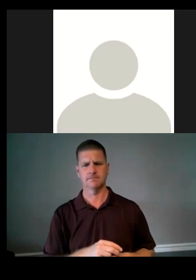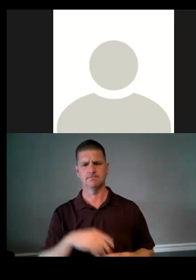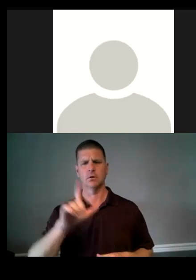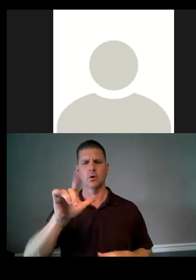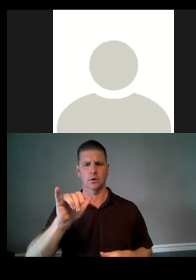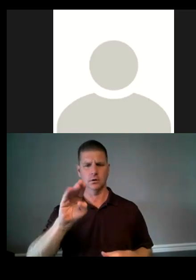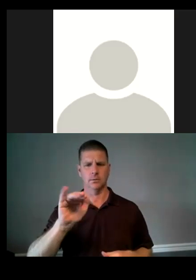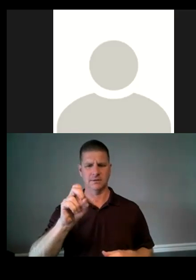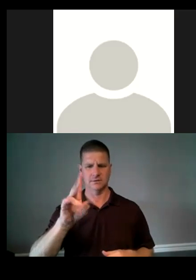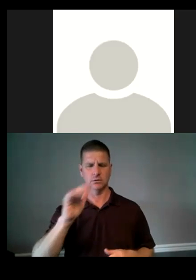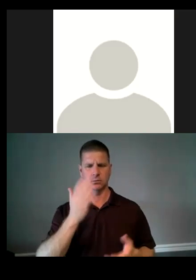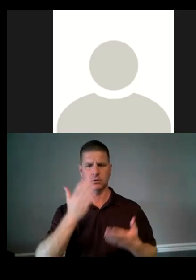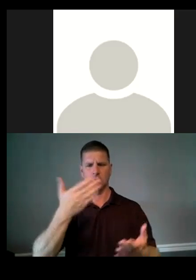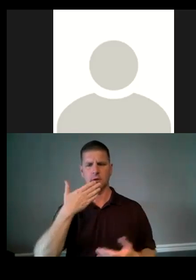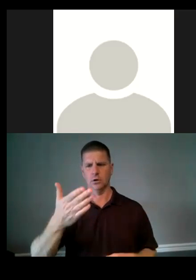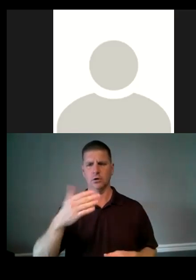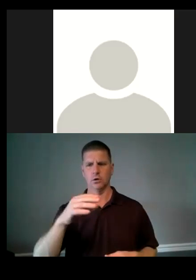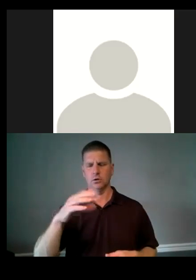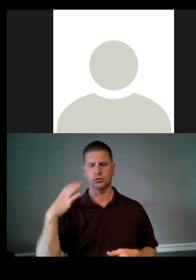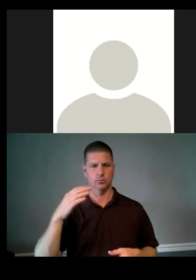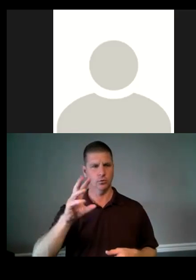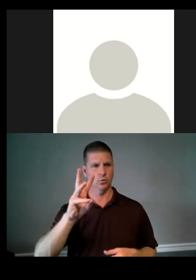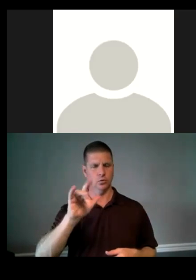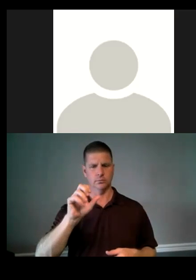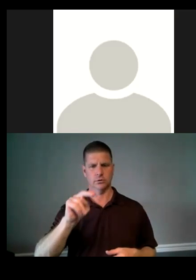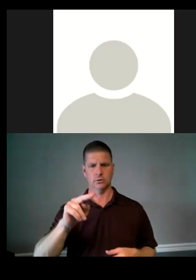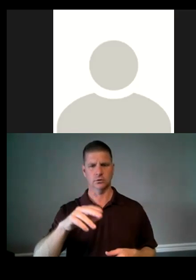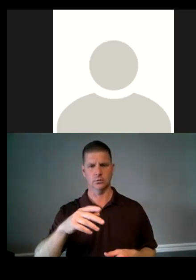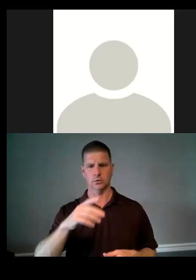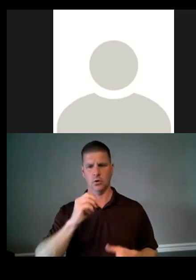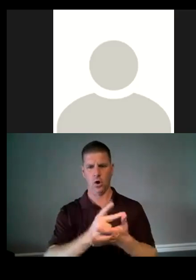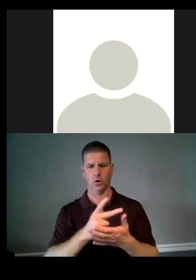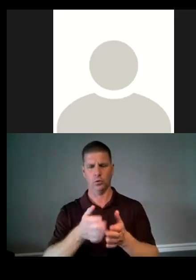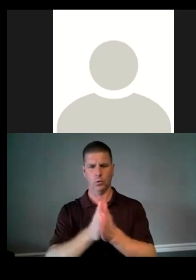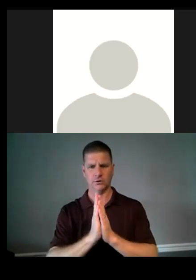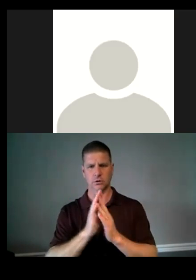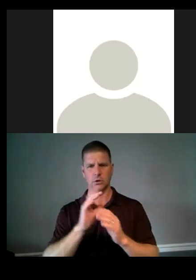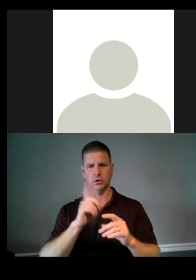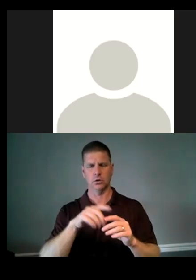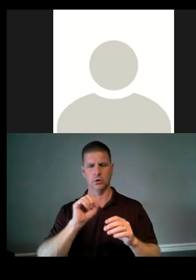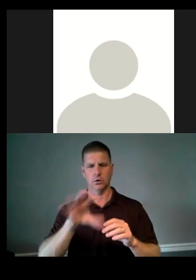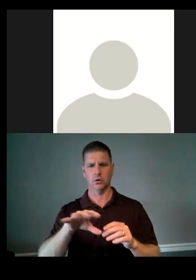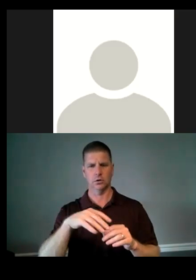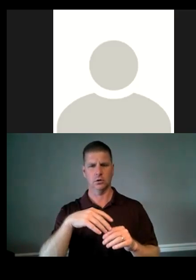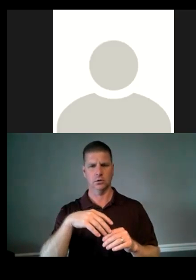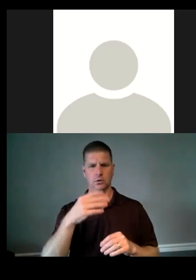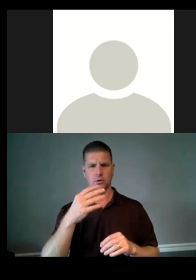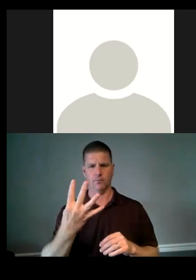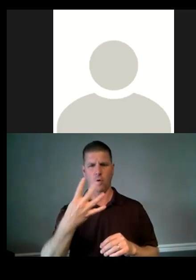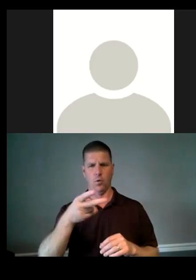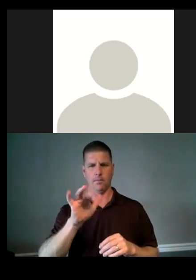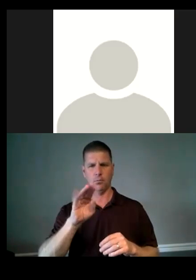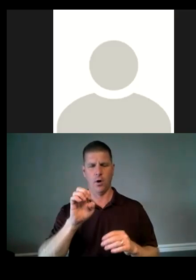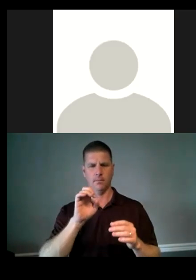Yes. Thank you, Chairman Williamson. Good afternoon. Authorization is requested to enter into four prime contracts at